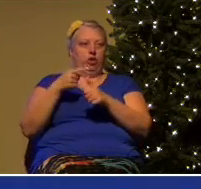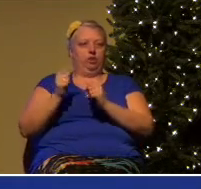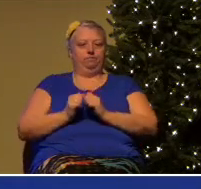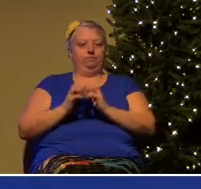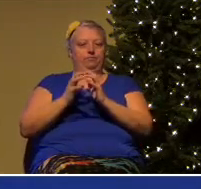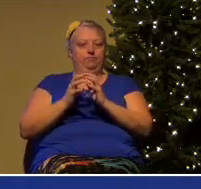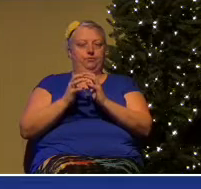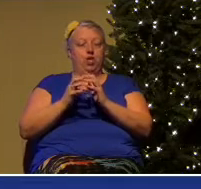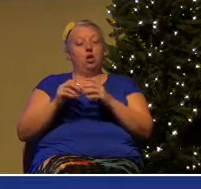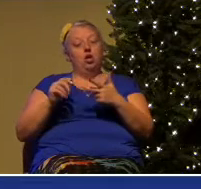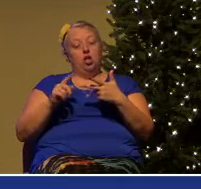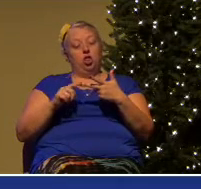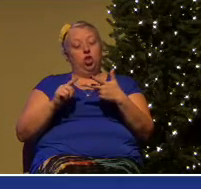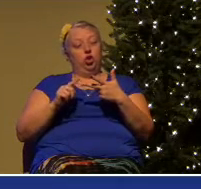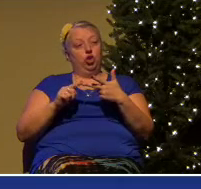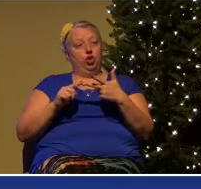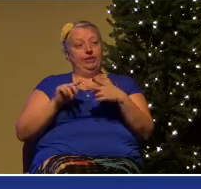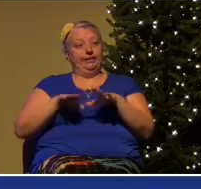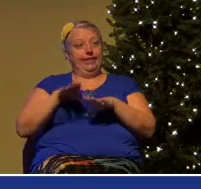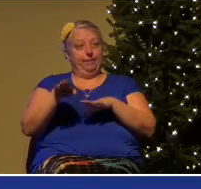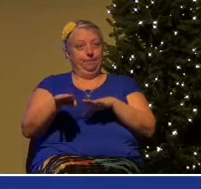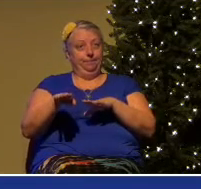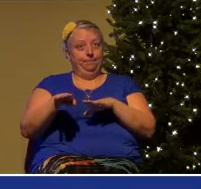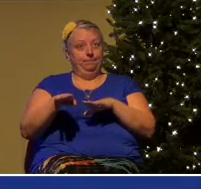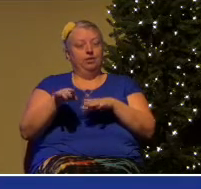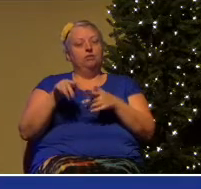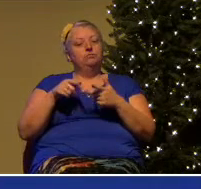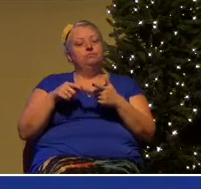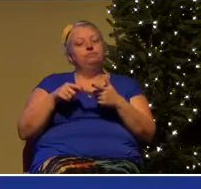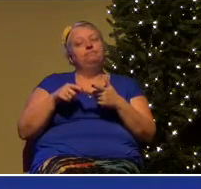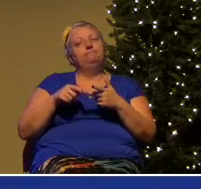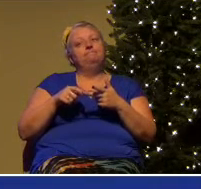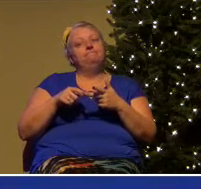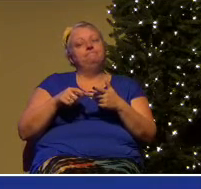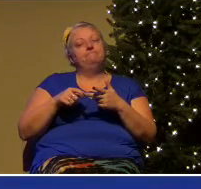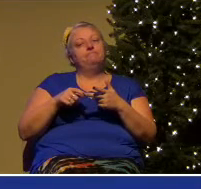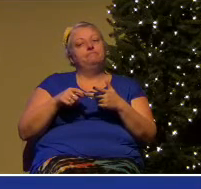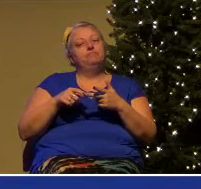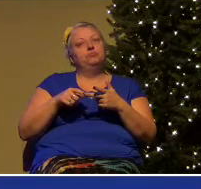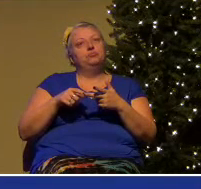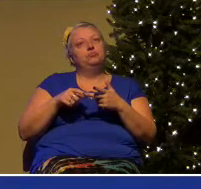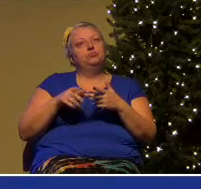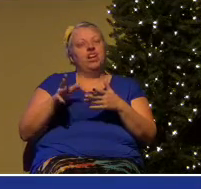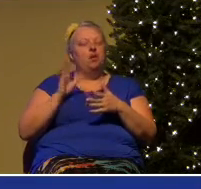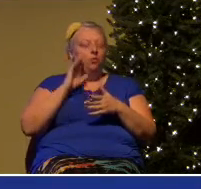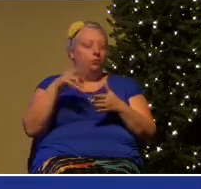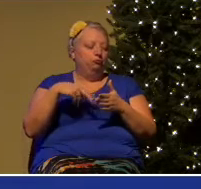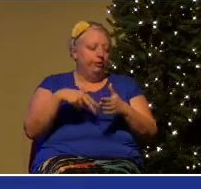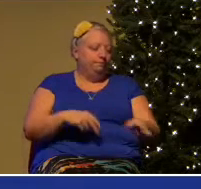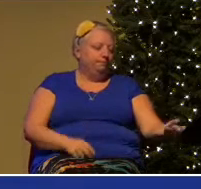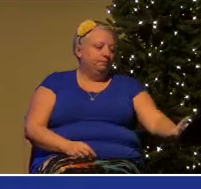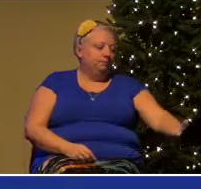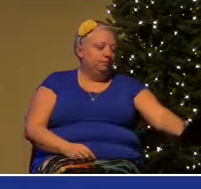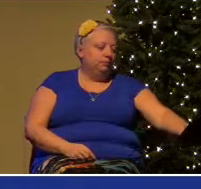Alcoholics Anonymous, was the step whereby, let me read it to you here.